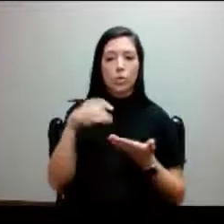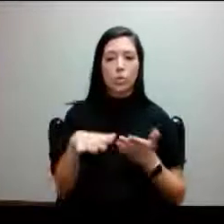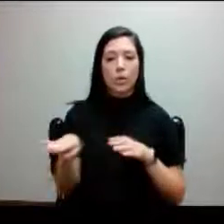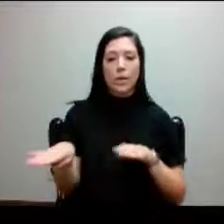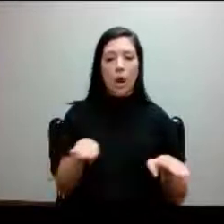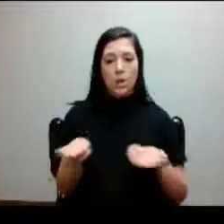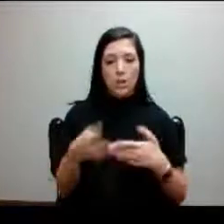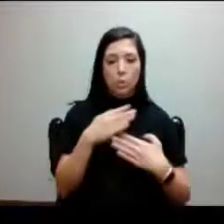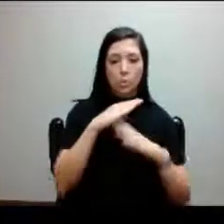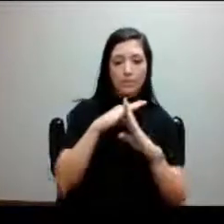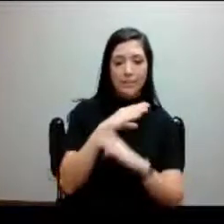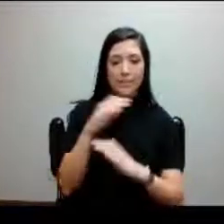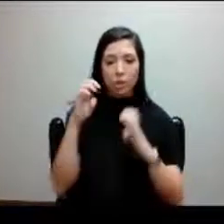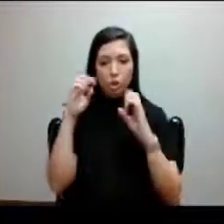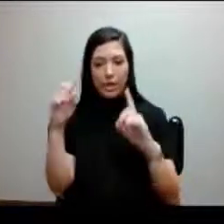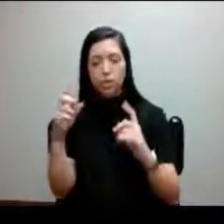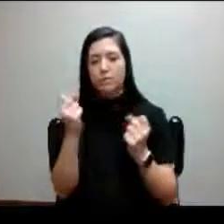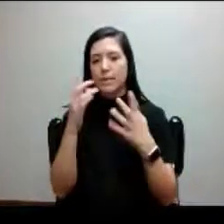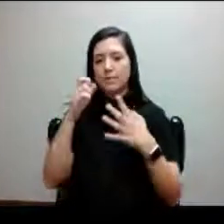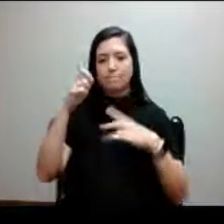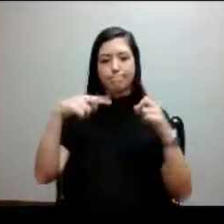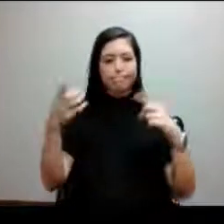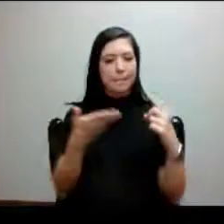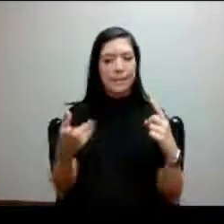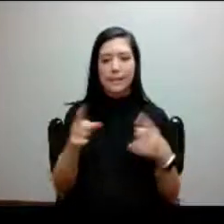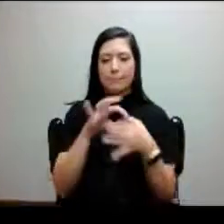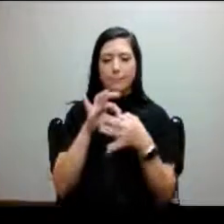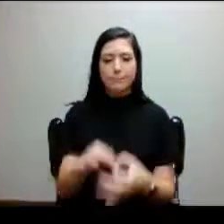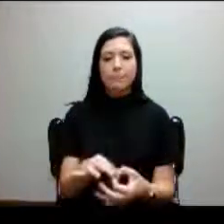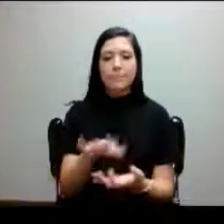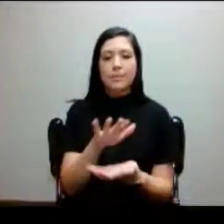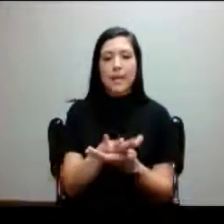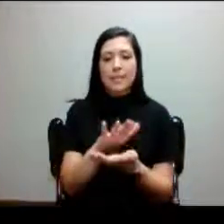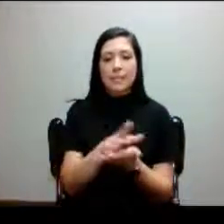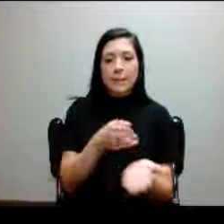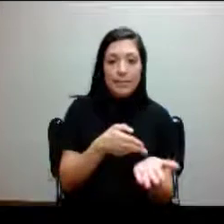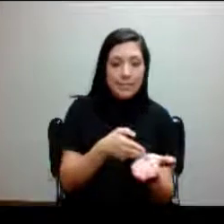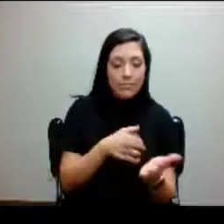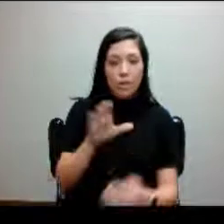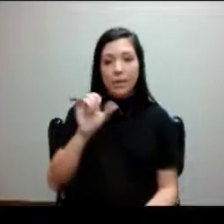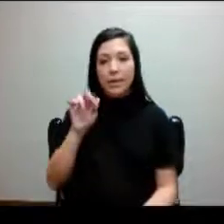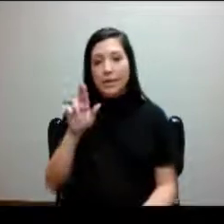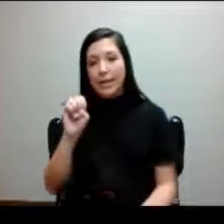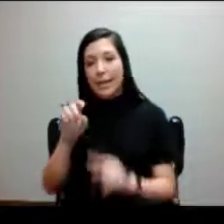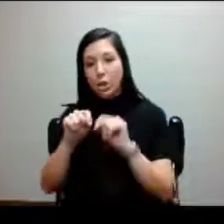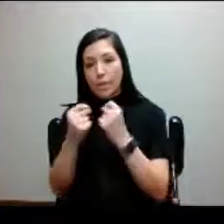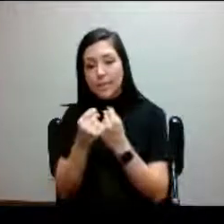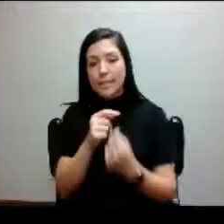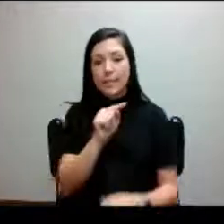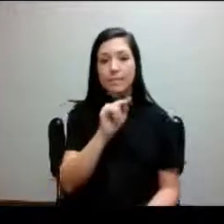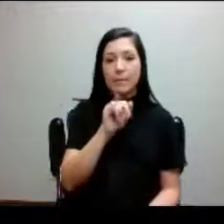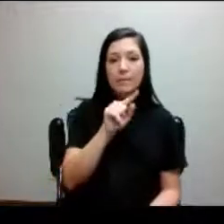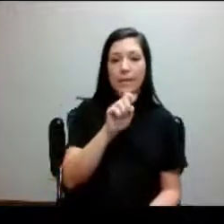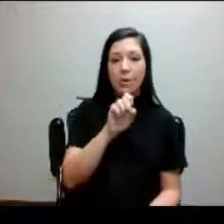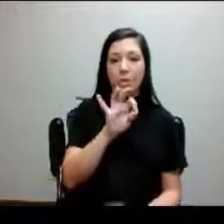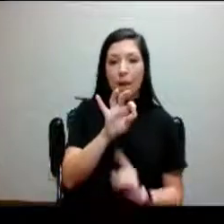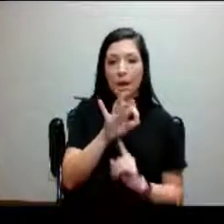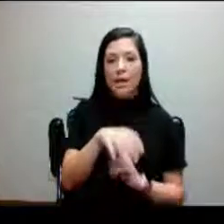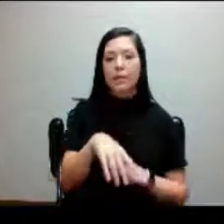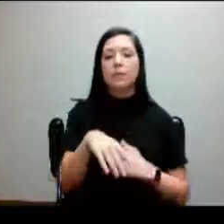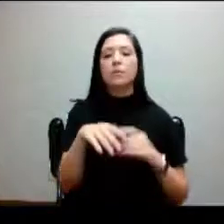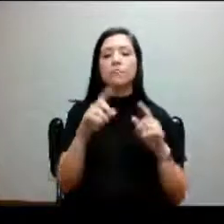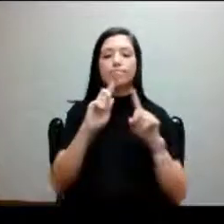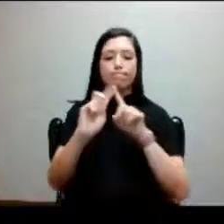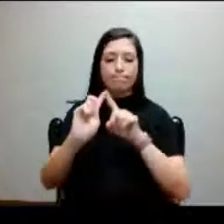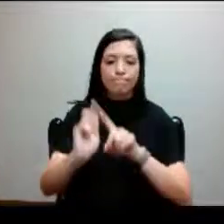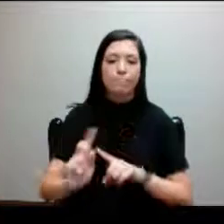and a myriad of things that you see here related to academic integrity, care team, Title IX, and prevention education programming that is